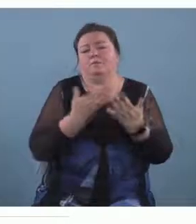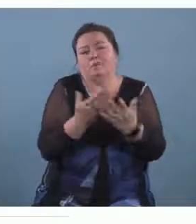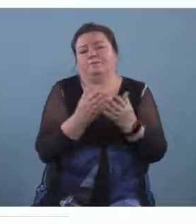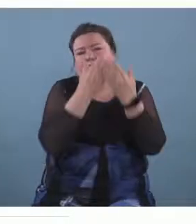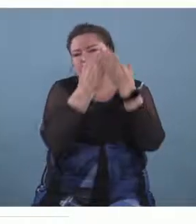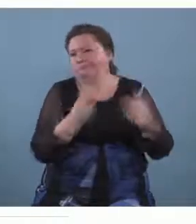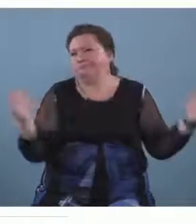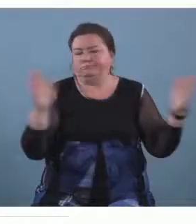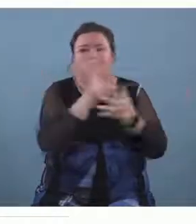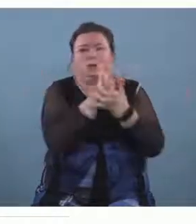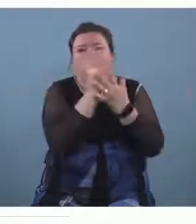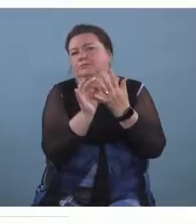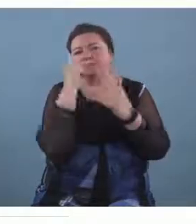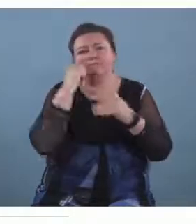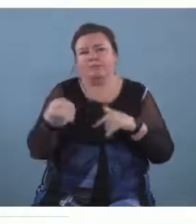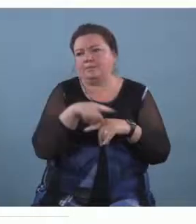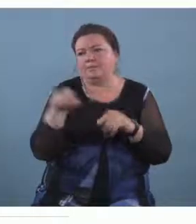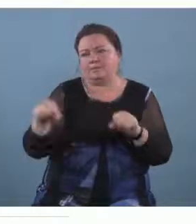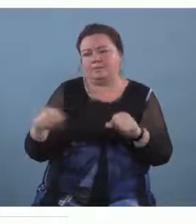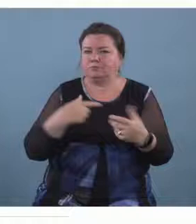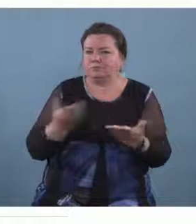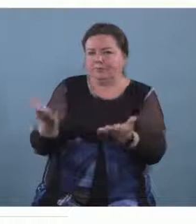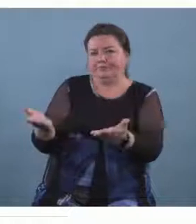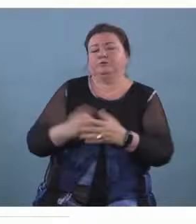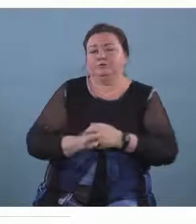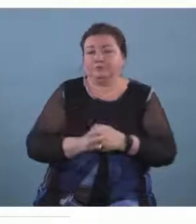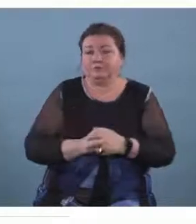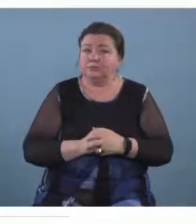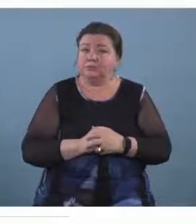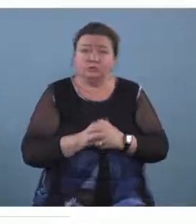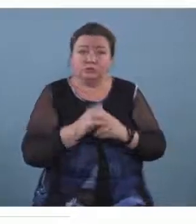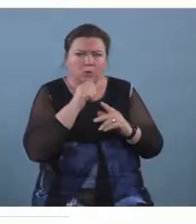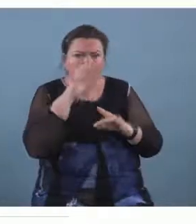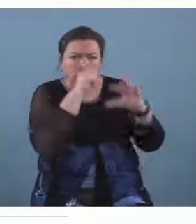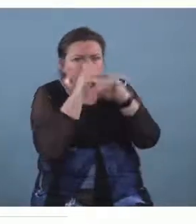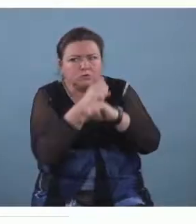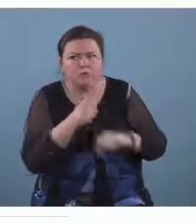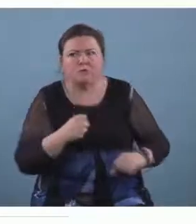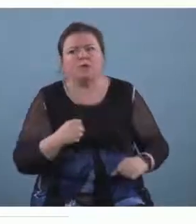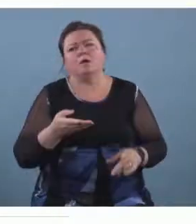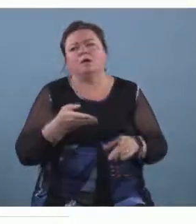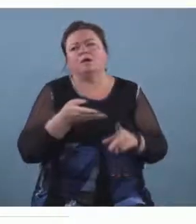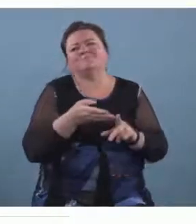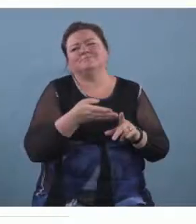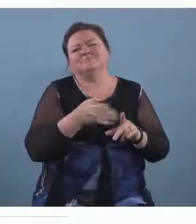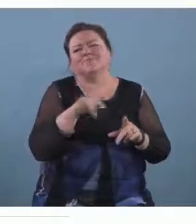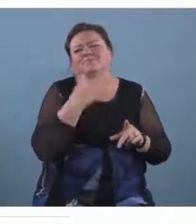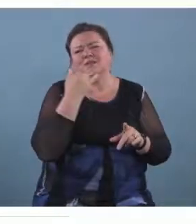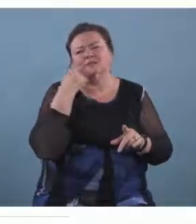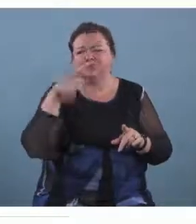possible range of instruments and not assume that one specific type is the best